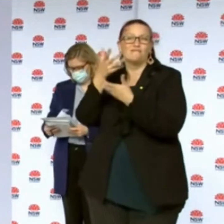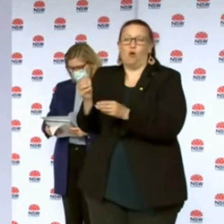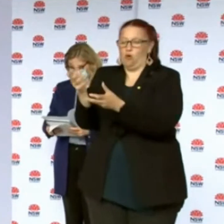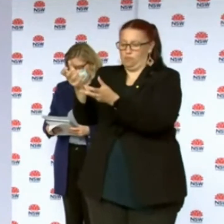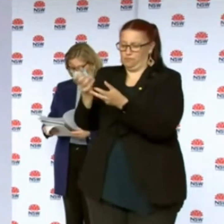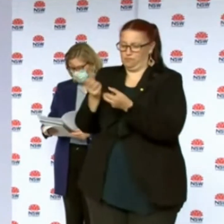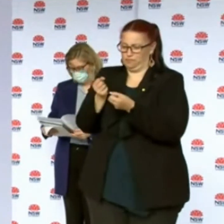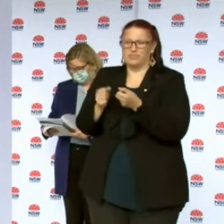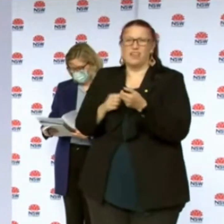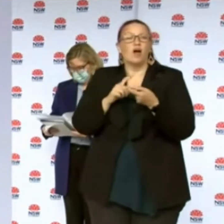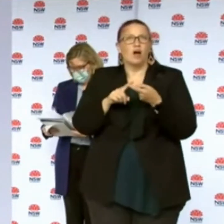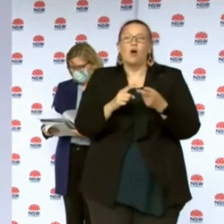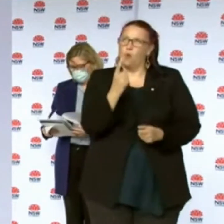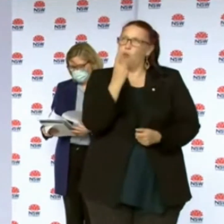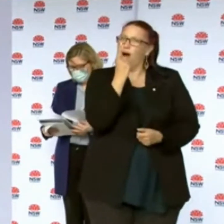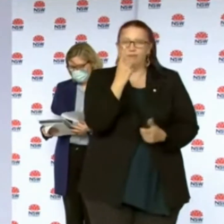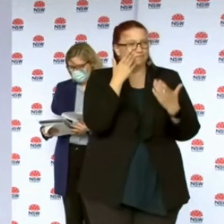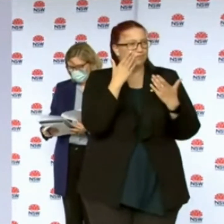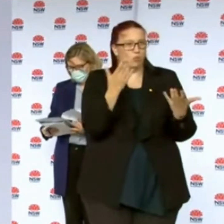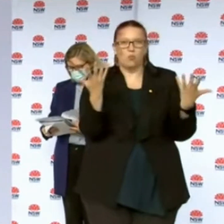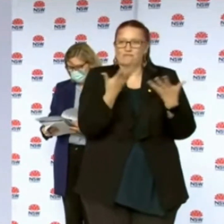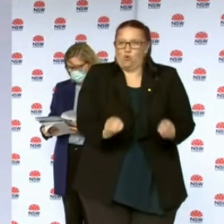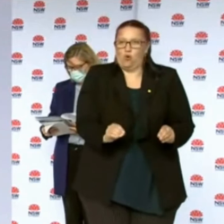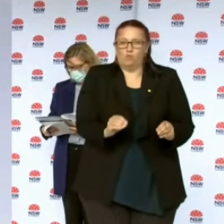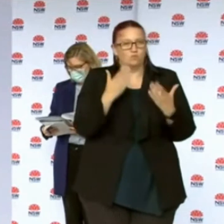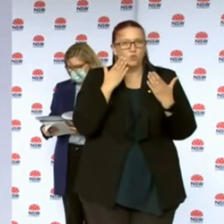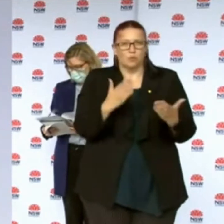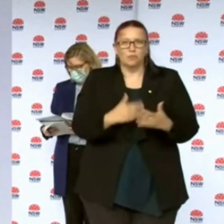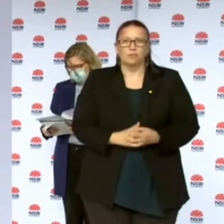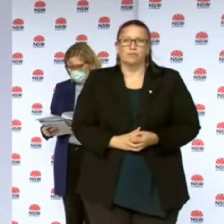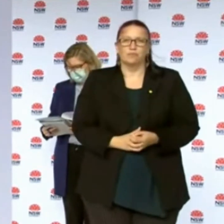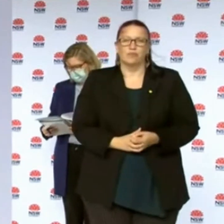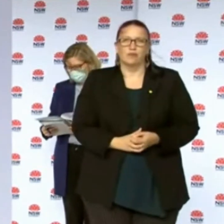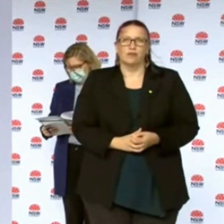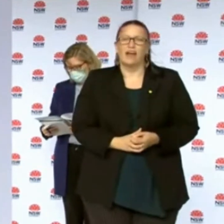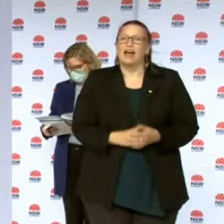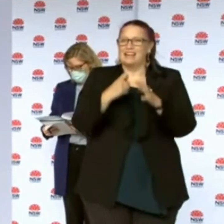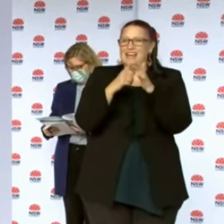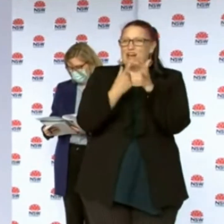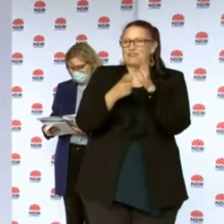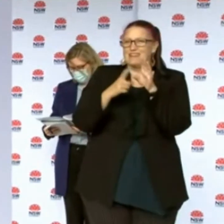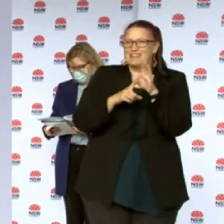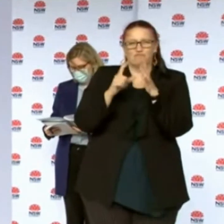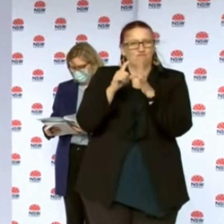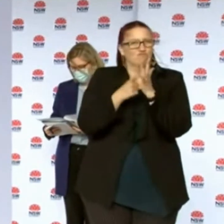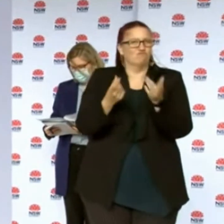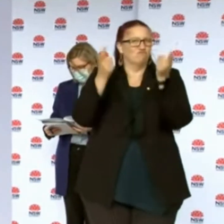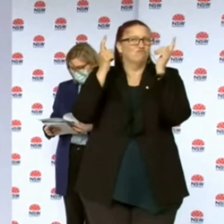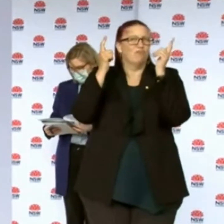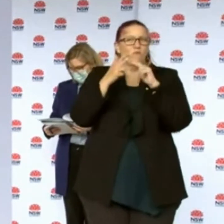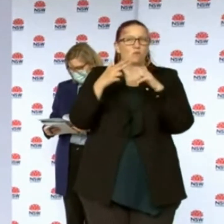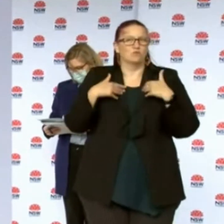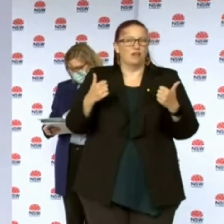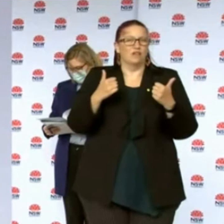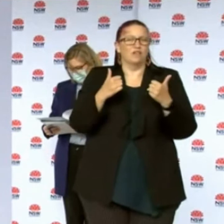that all but one of those cases are linked and Dr Chant will explain that in further detail. I also